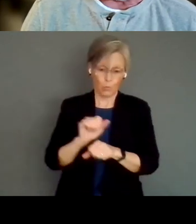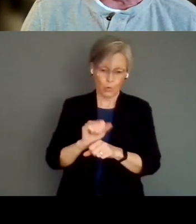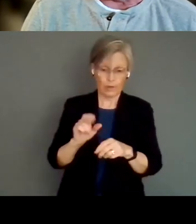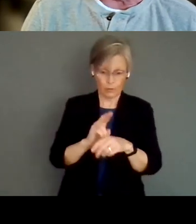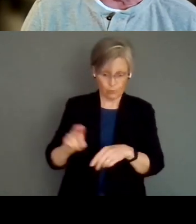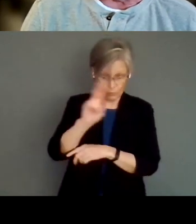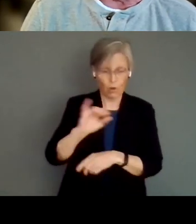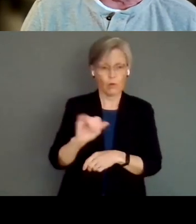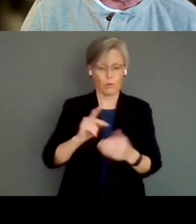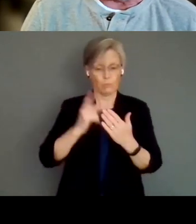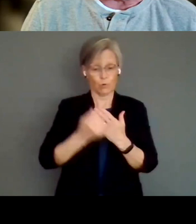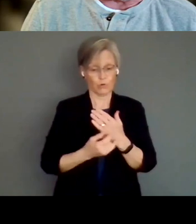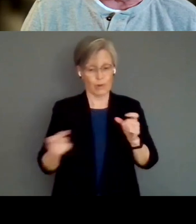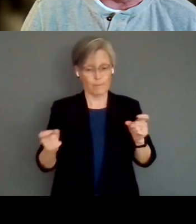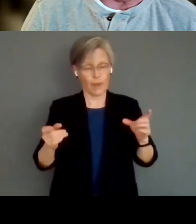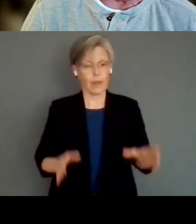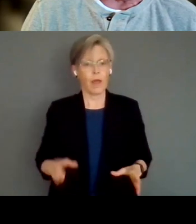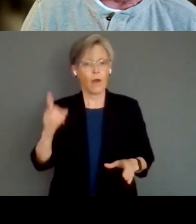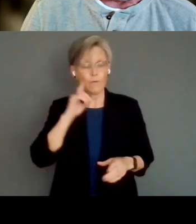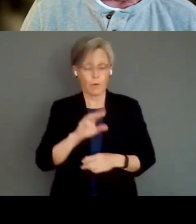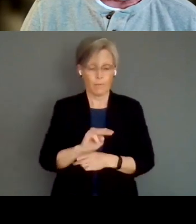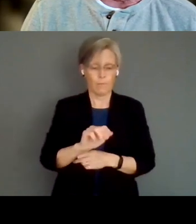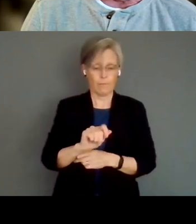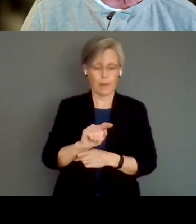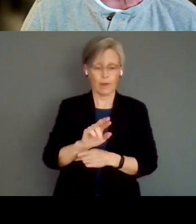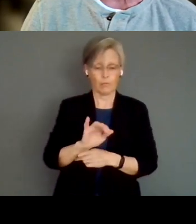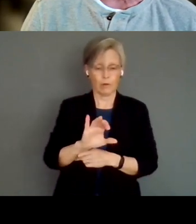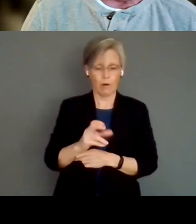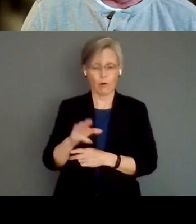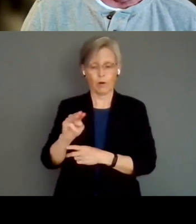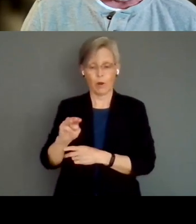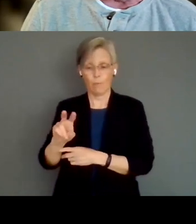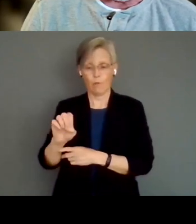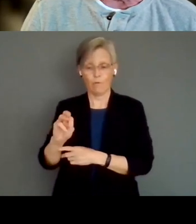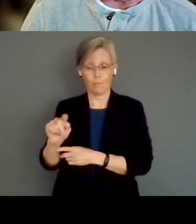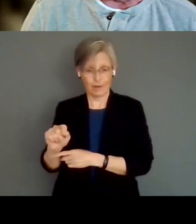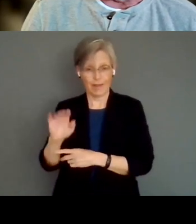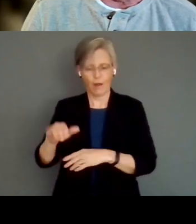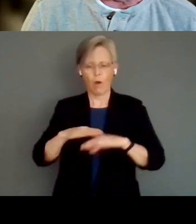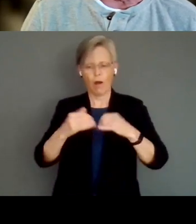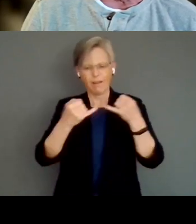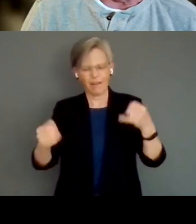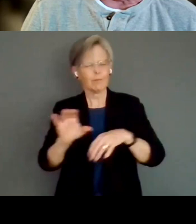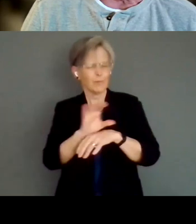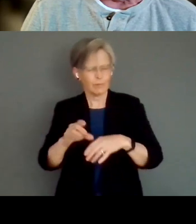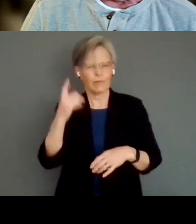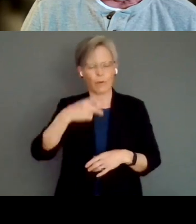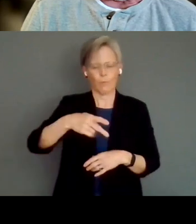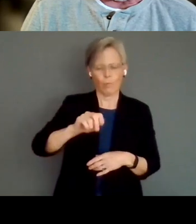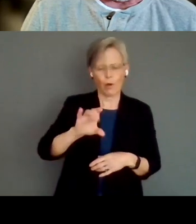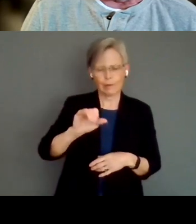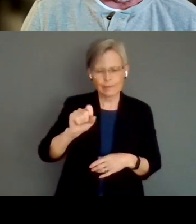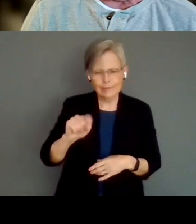works as a project manager for the Matriarch Movement, an online platform podcast, a non-profit focused